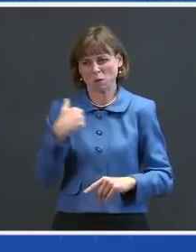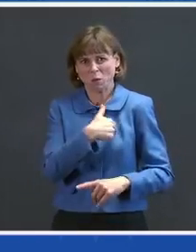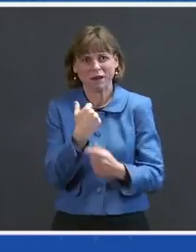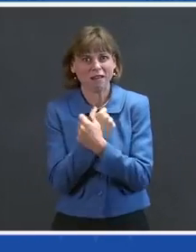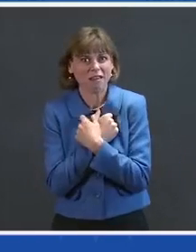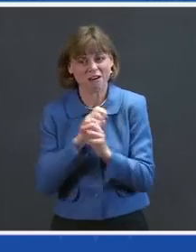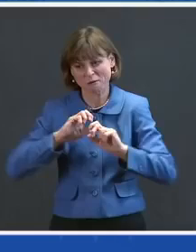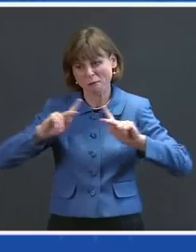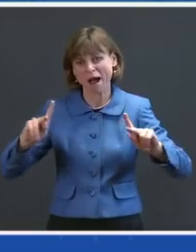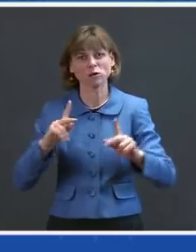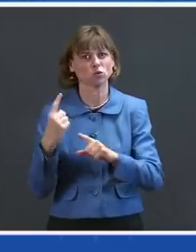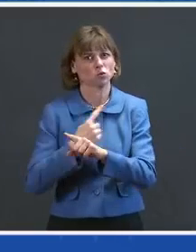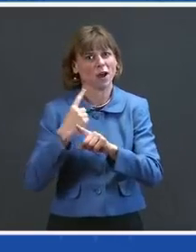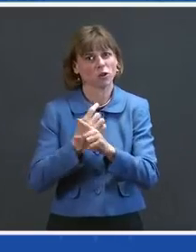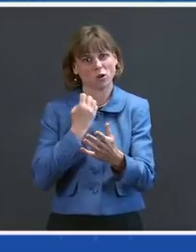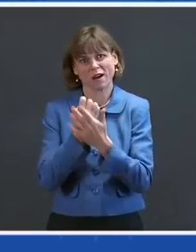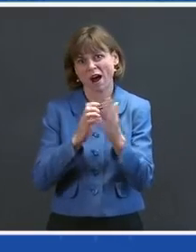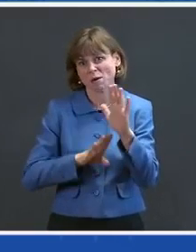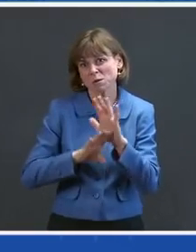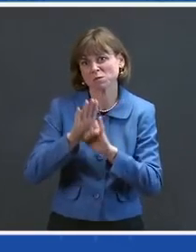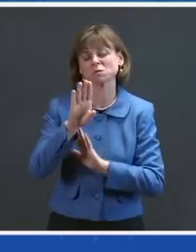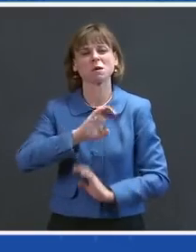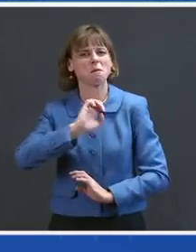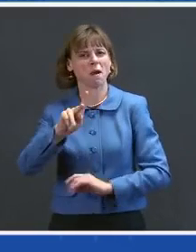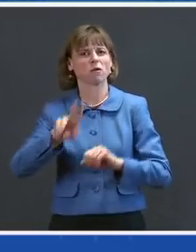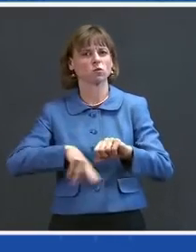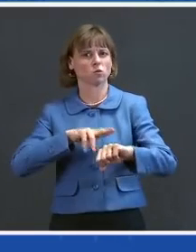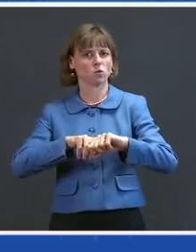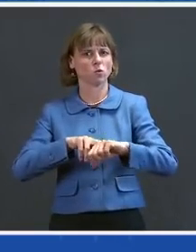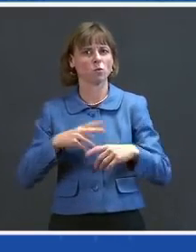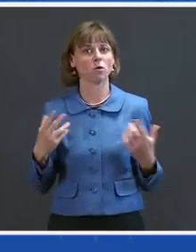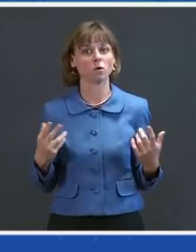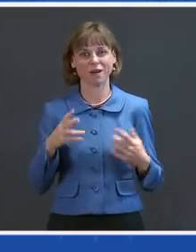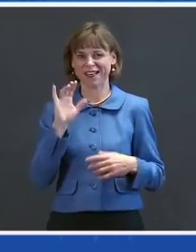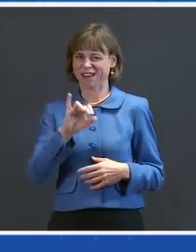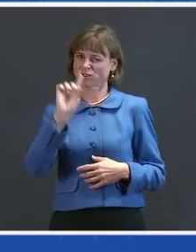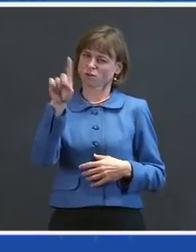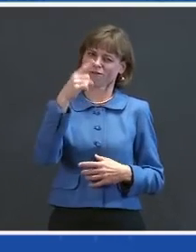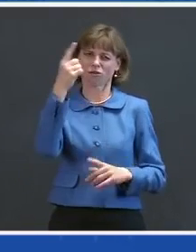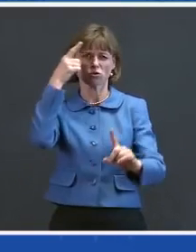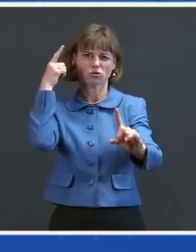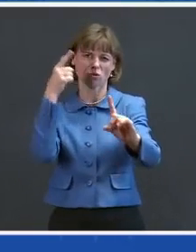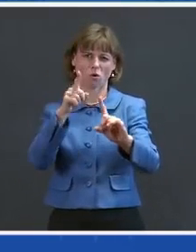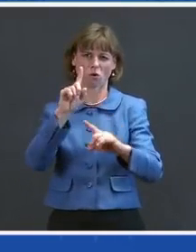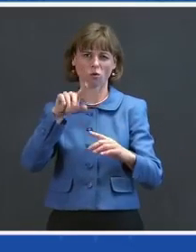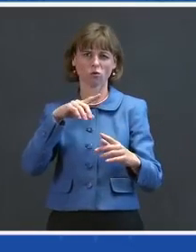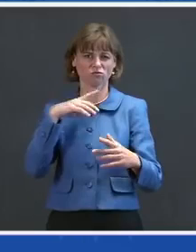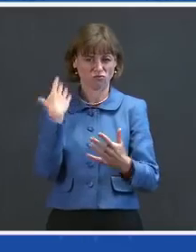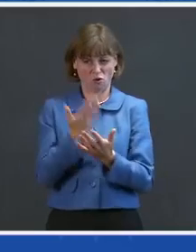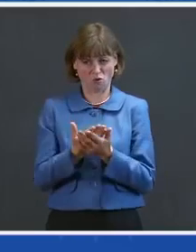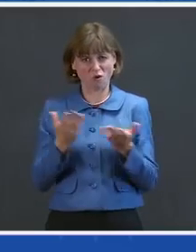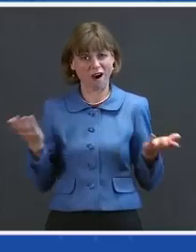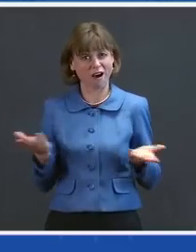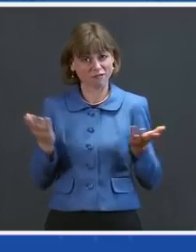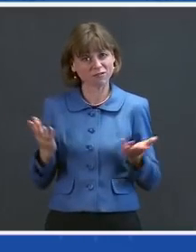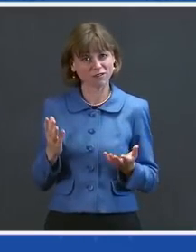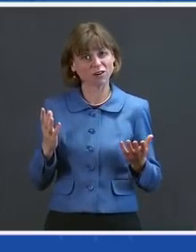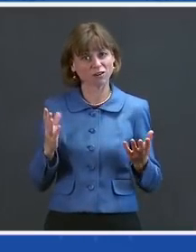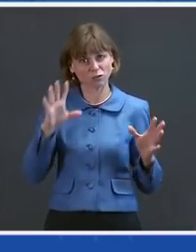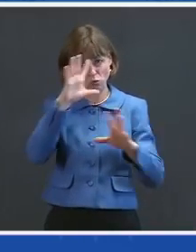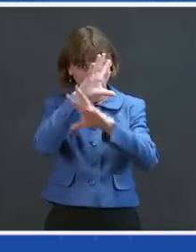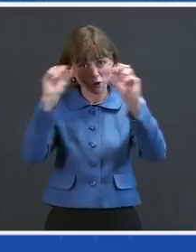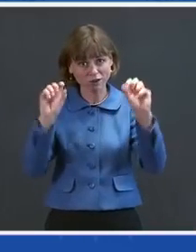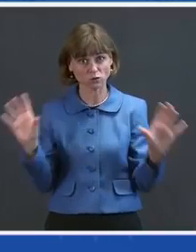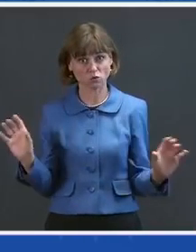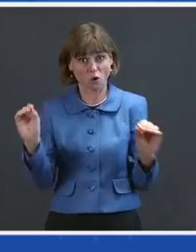move back to normal. But that's one of my first goals in office was, when I got in office, was to say that there will